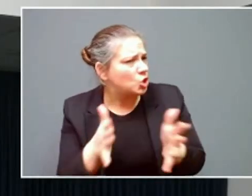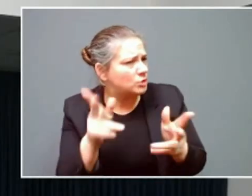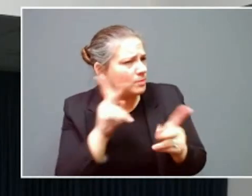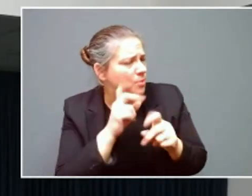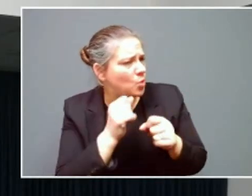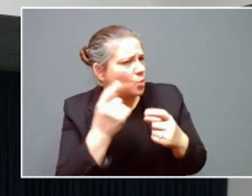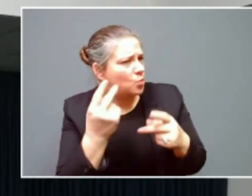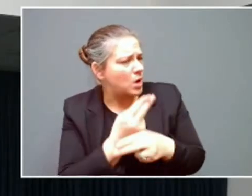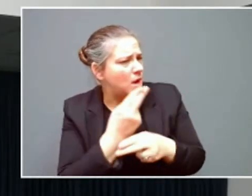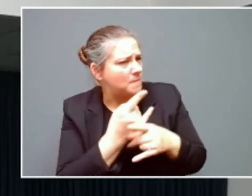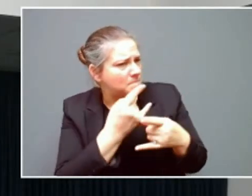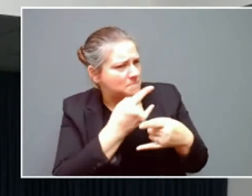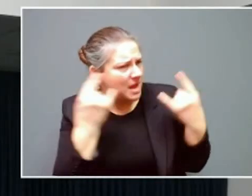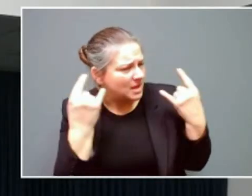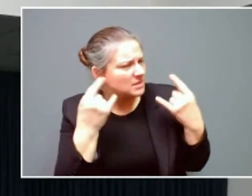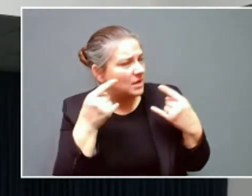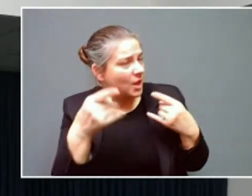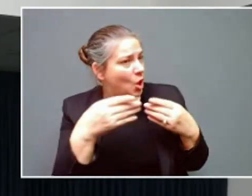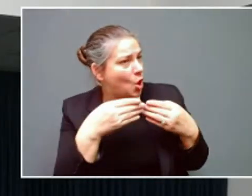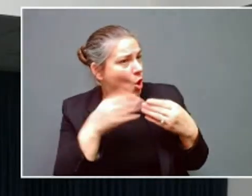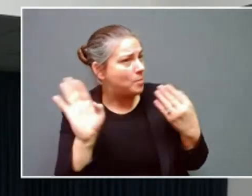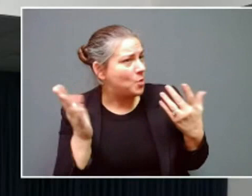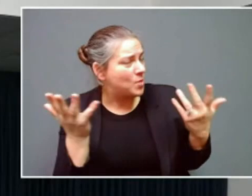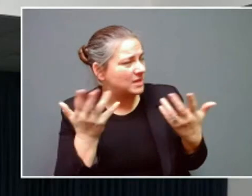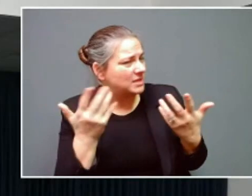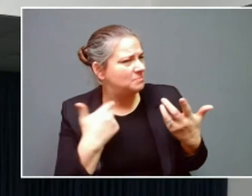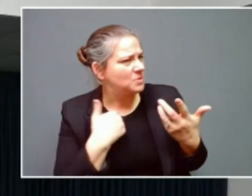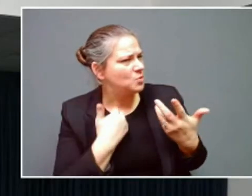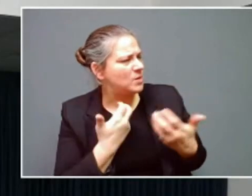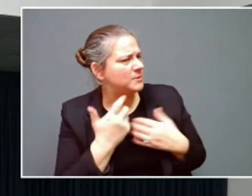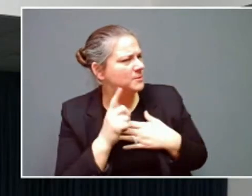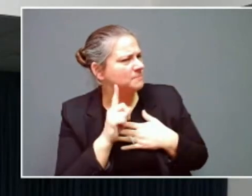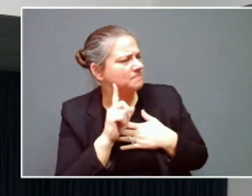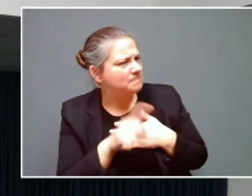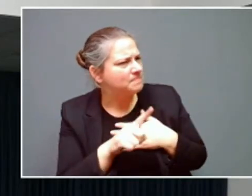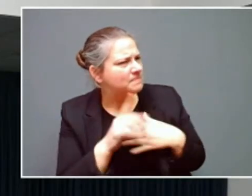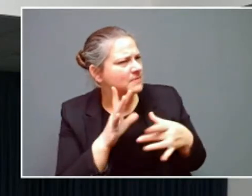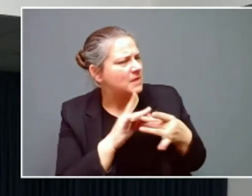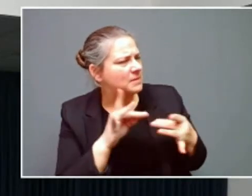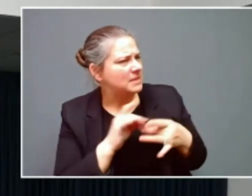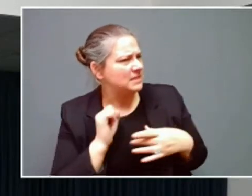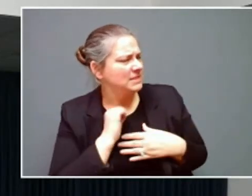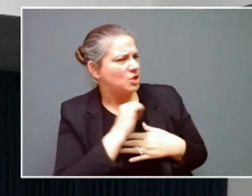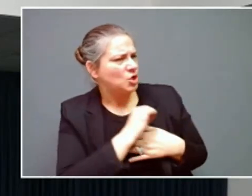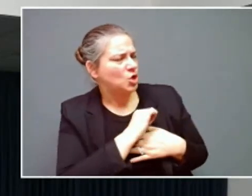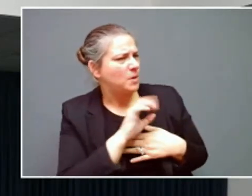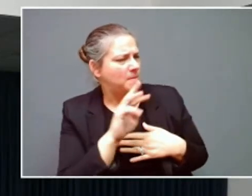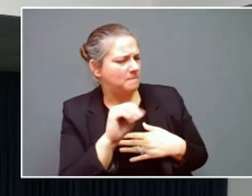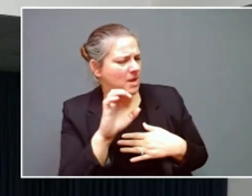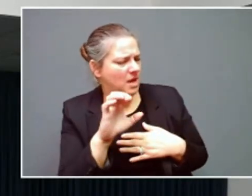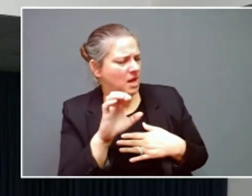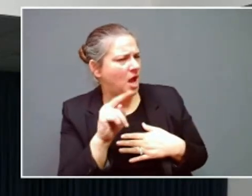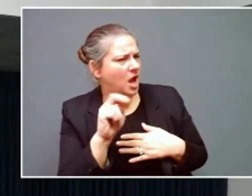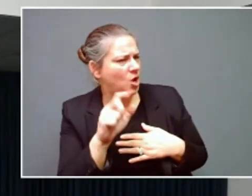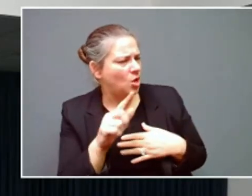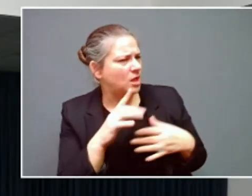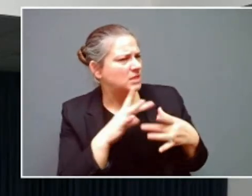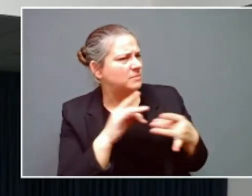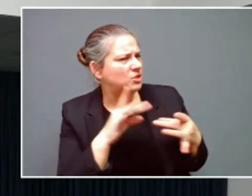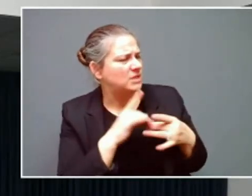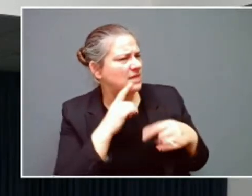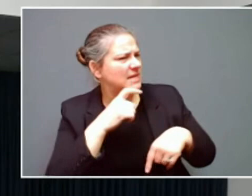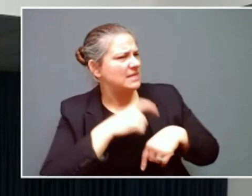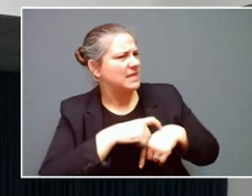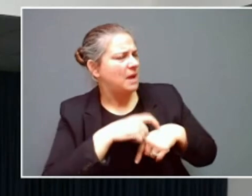opens up the door for me to seek comment on Senator McConnell's floor speech today, saying it's time to wind down